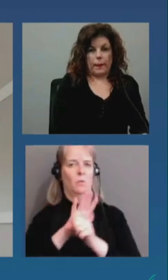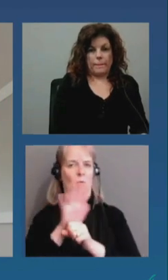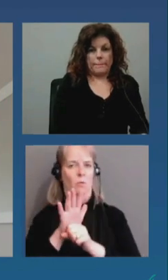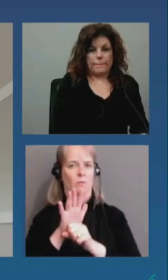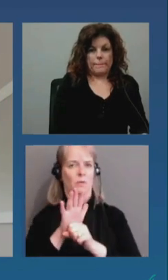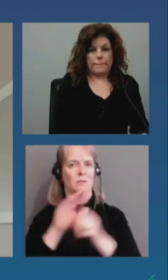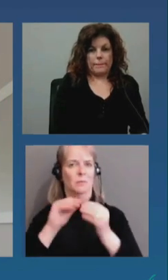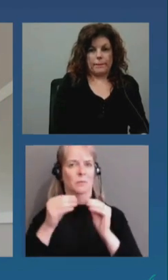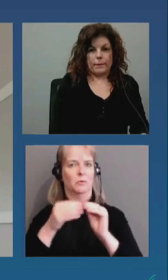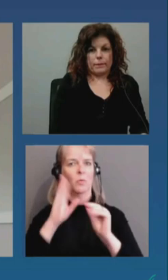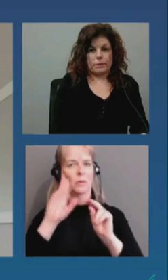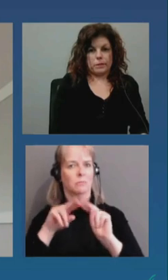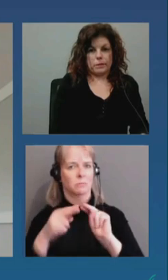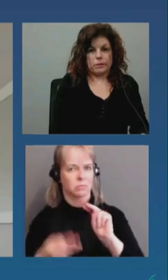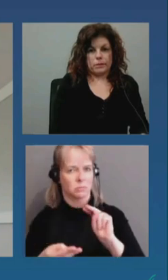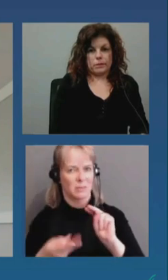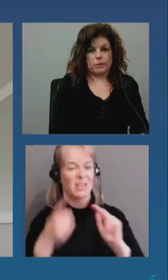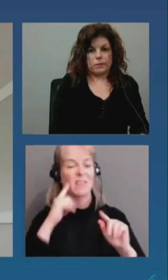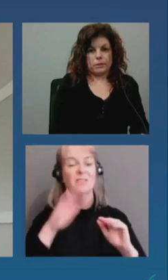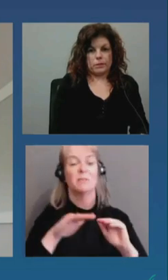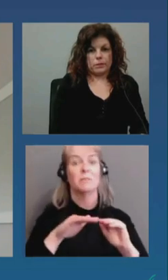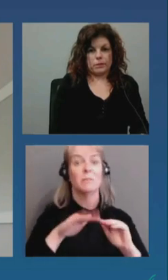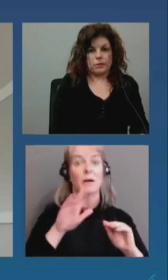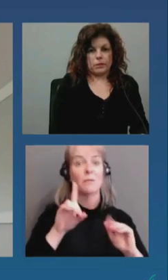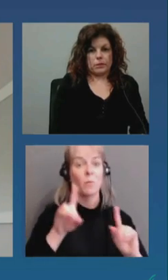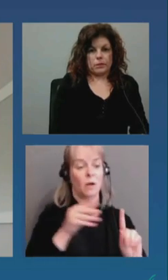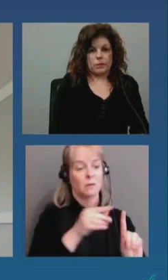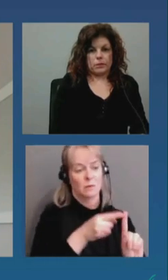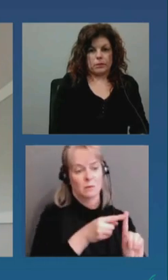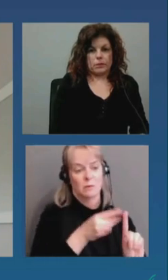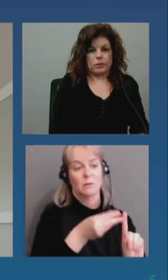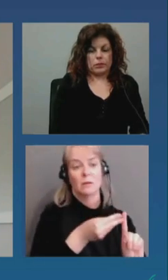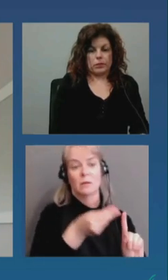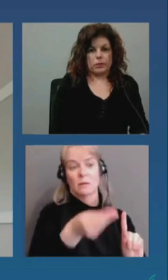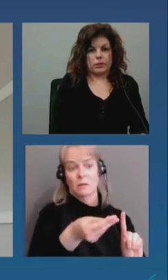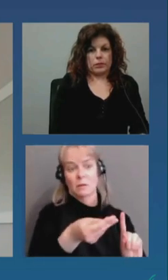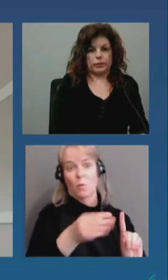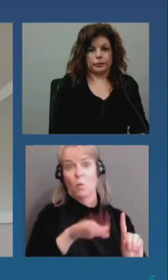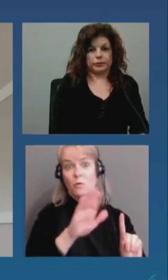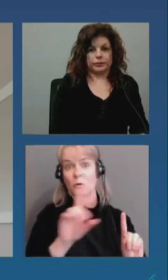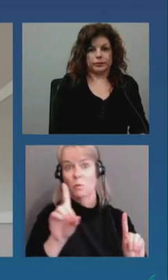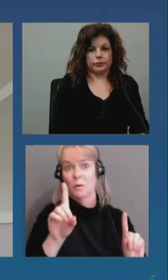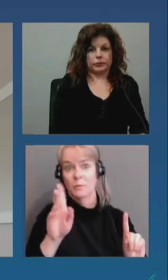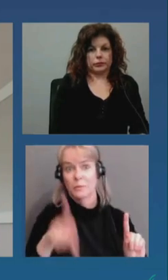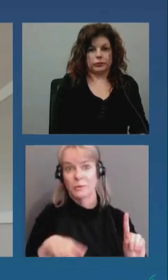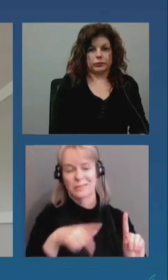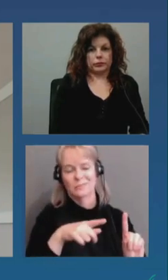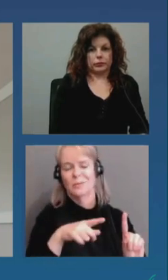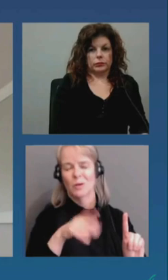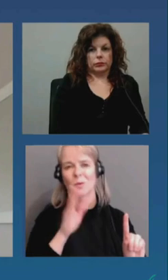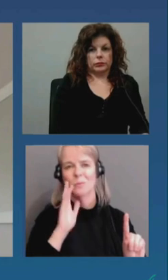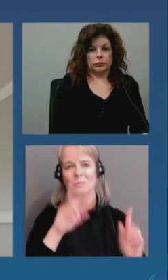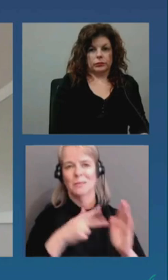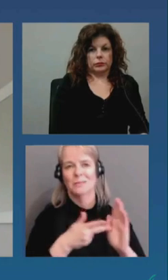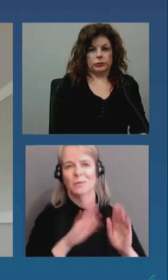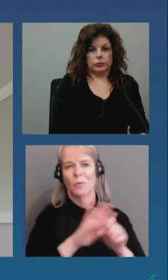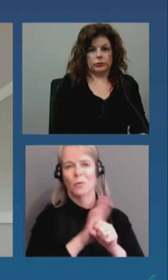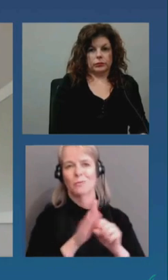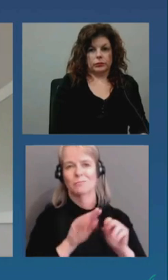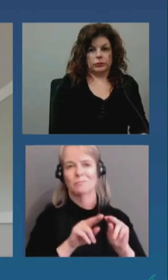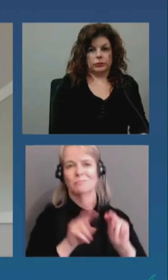growing. I'm looking very carefully at our dashboard to see when it was last below one. And I believe that was February